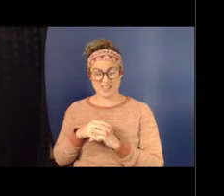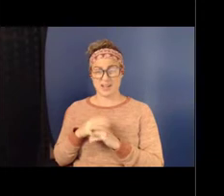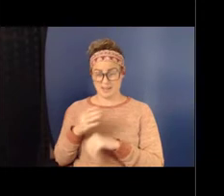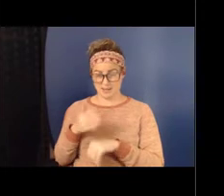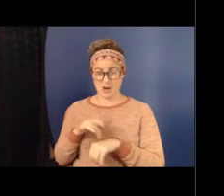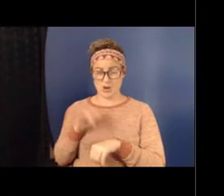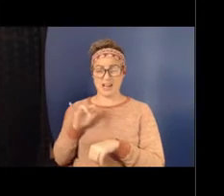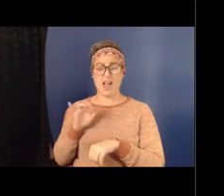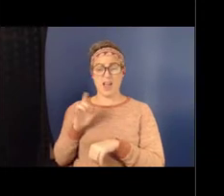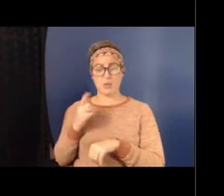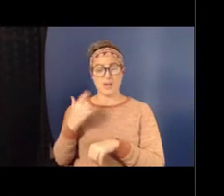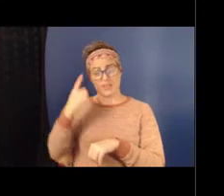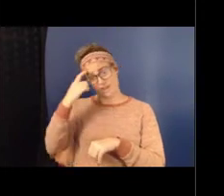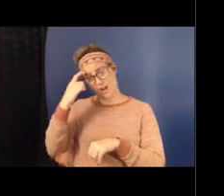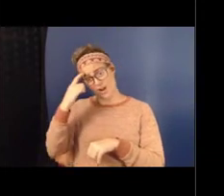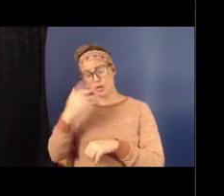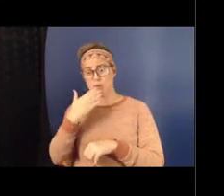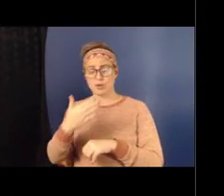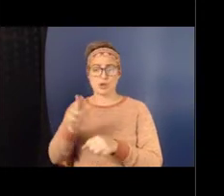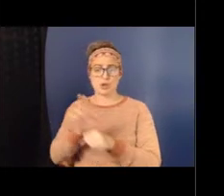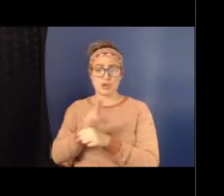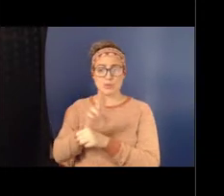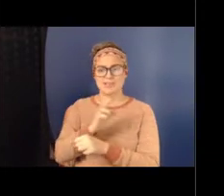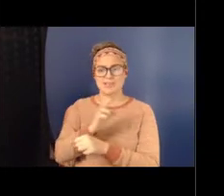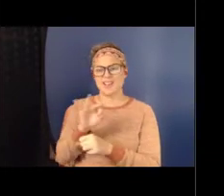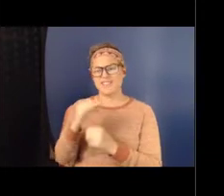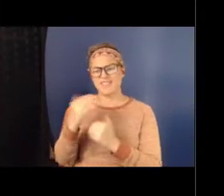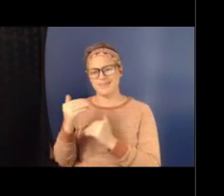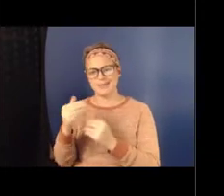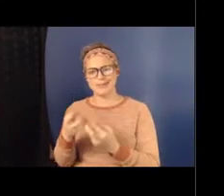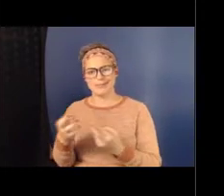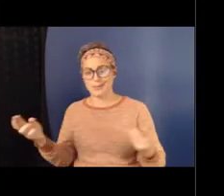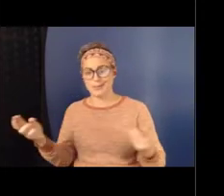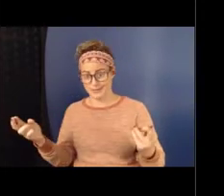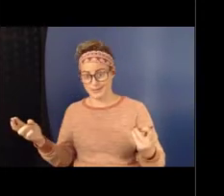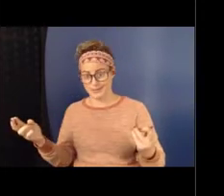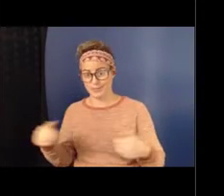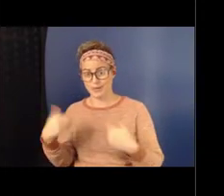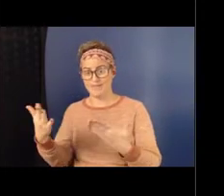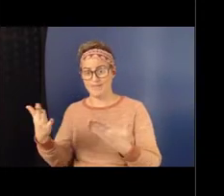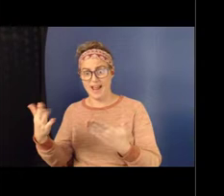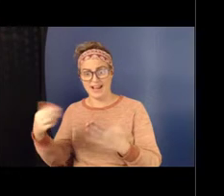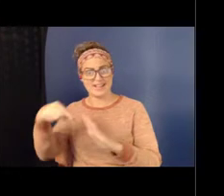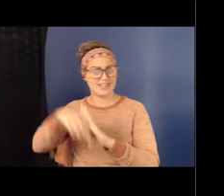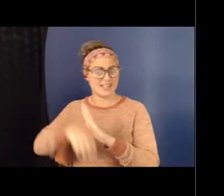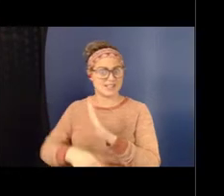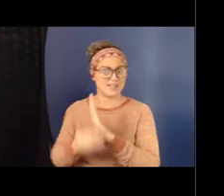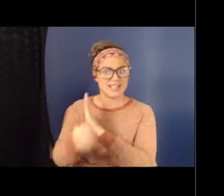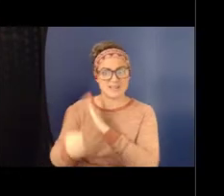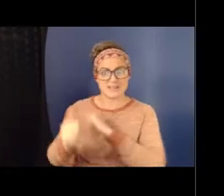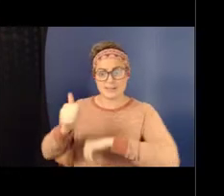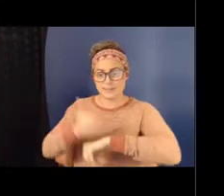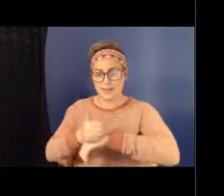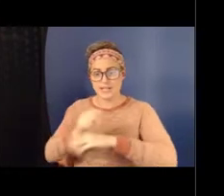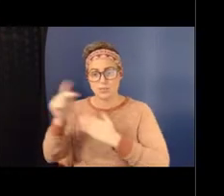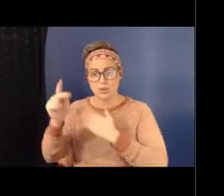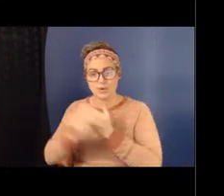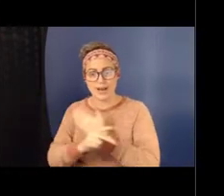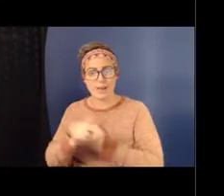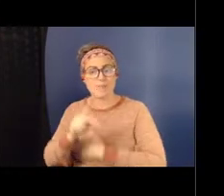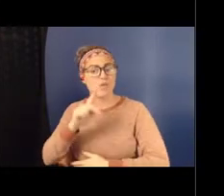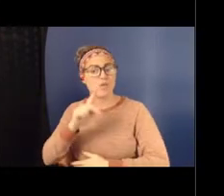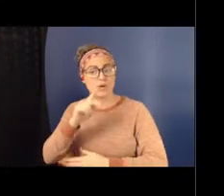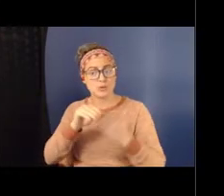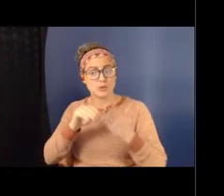good use of limited resources to provide an intensive skills-based program for students who are most